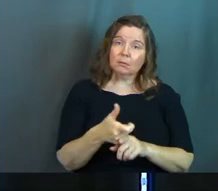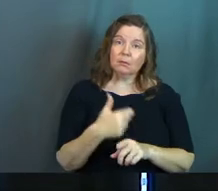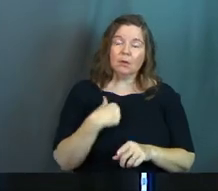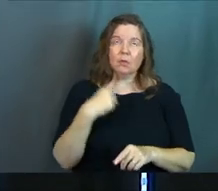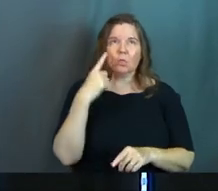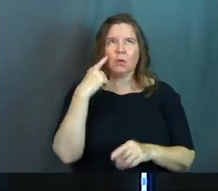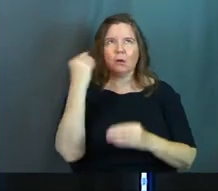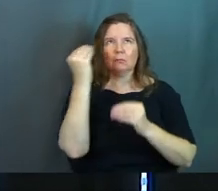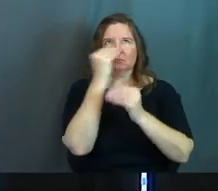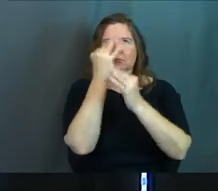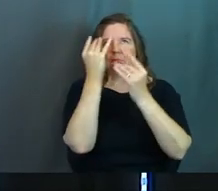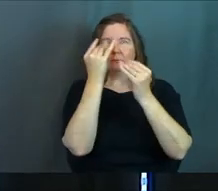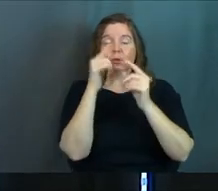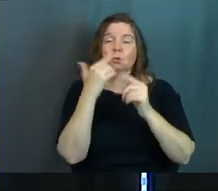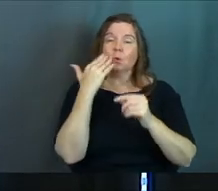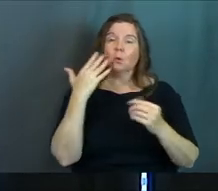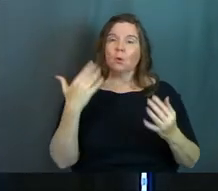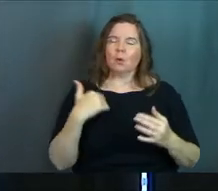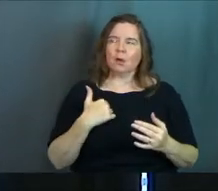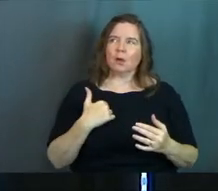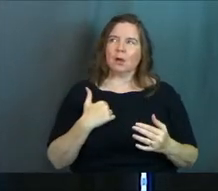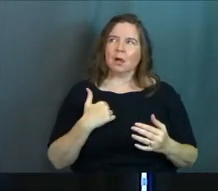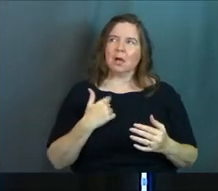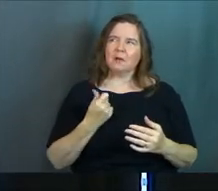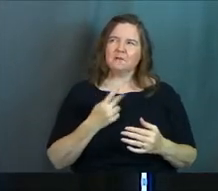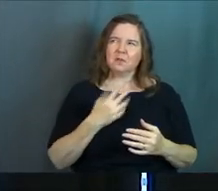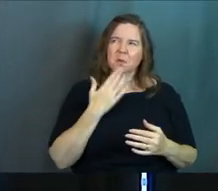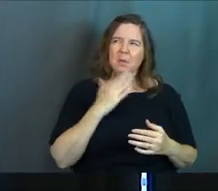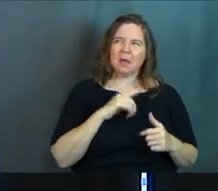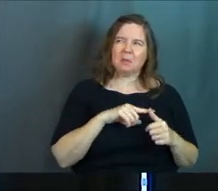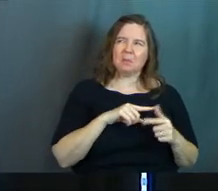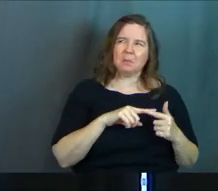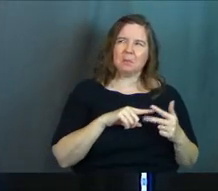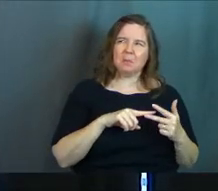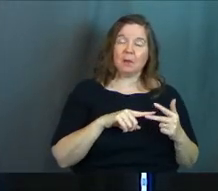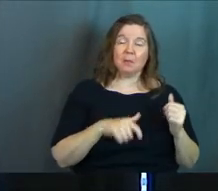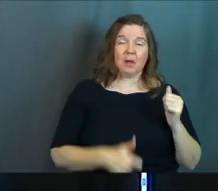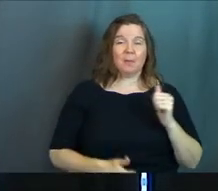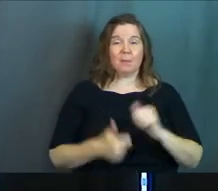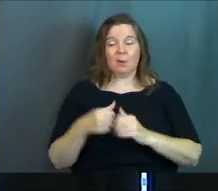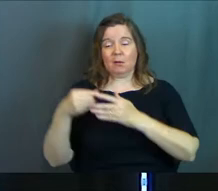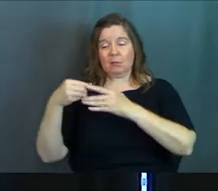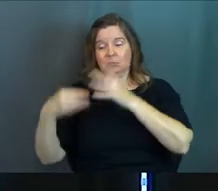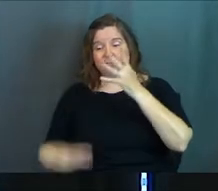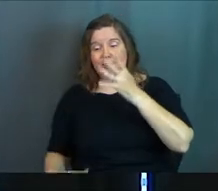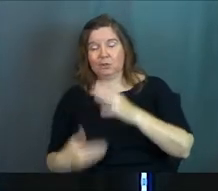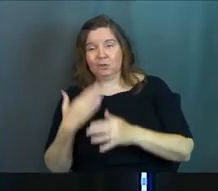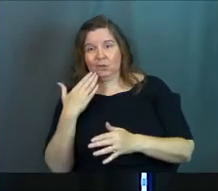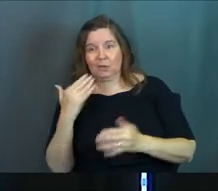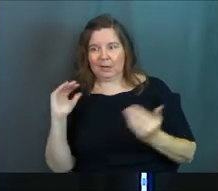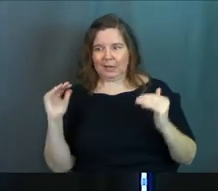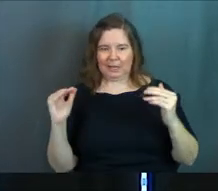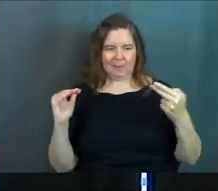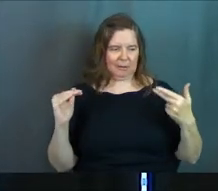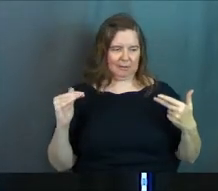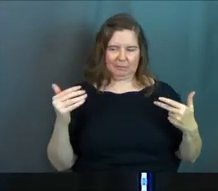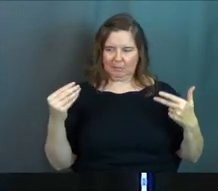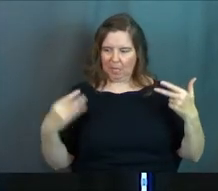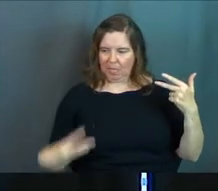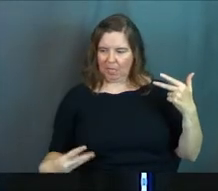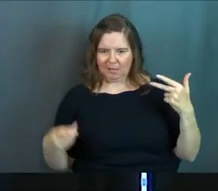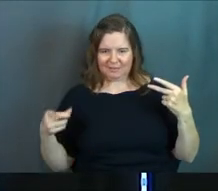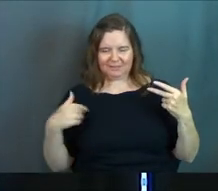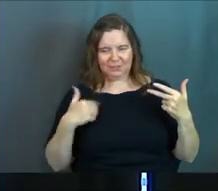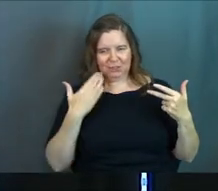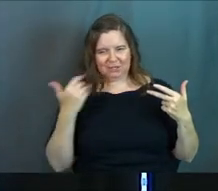thought to yourself, you know what? I do a couple of bad things, but I do a whole lot of good things. And when I compare myself to other people, I